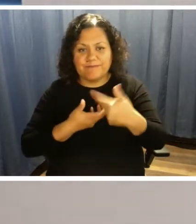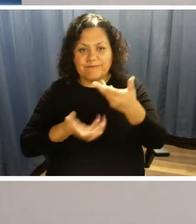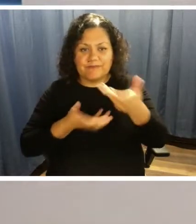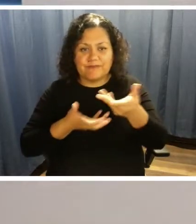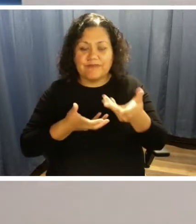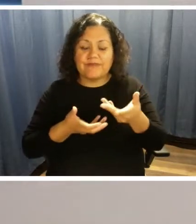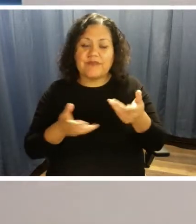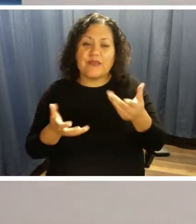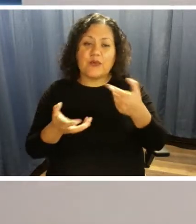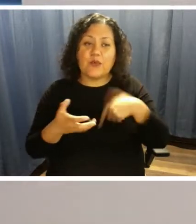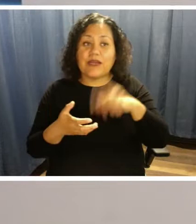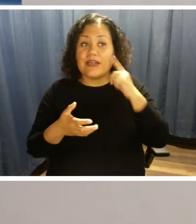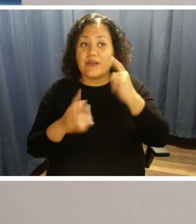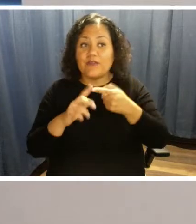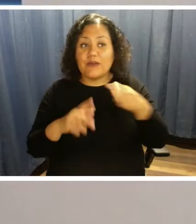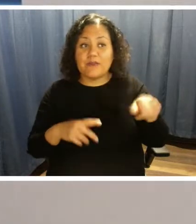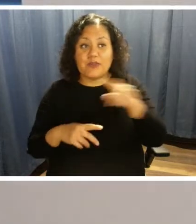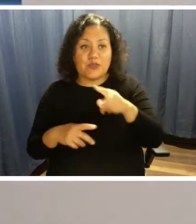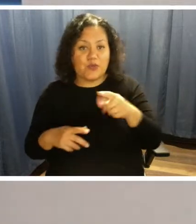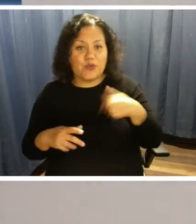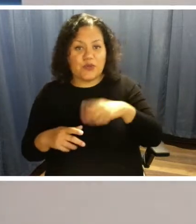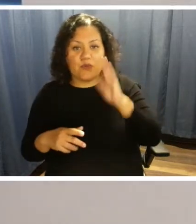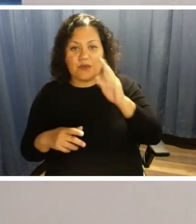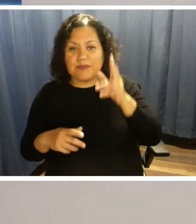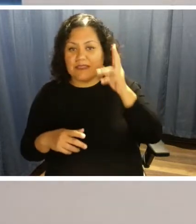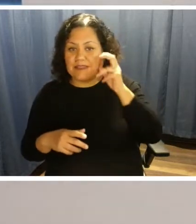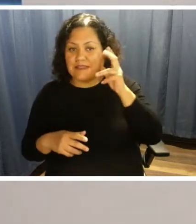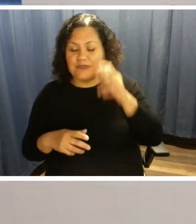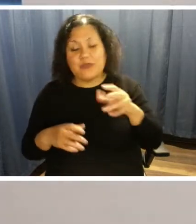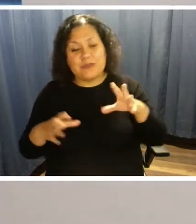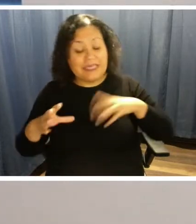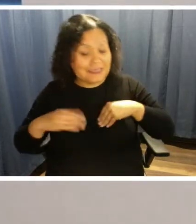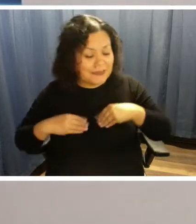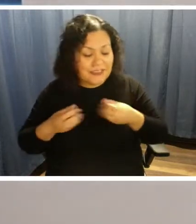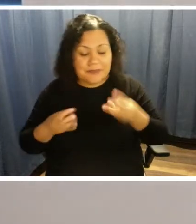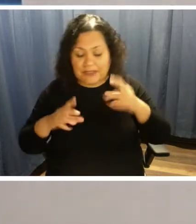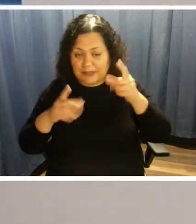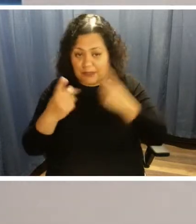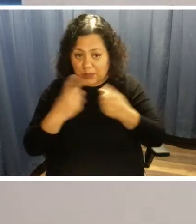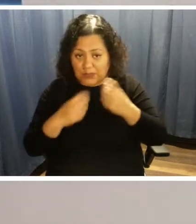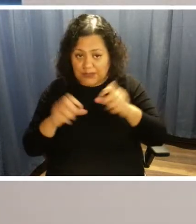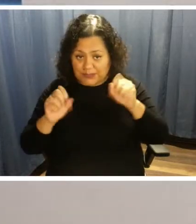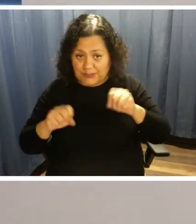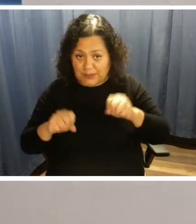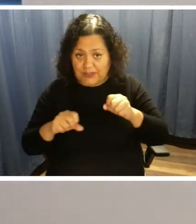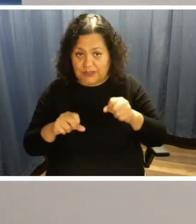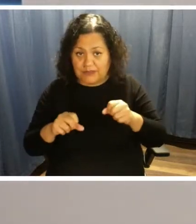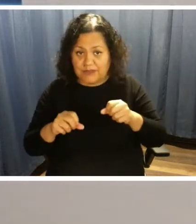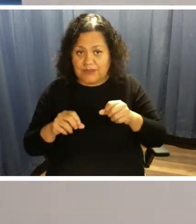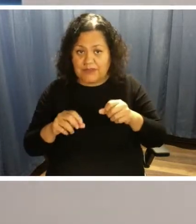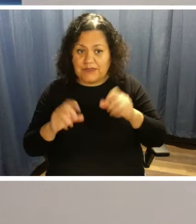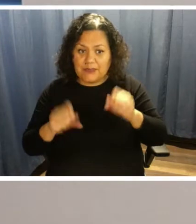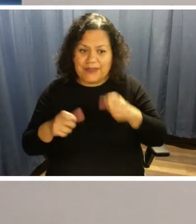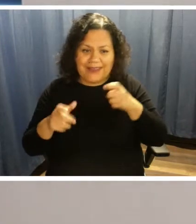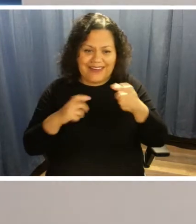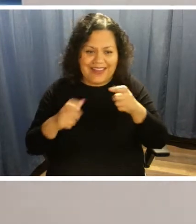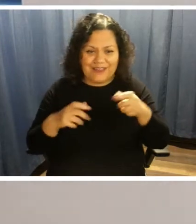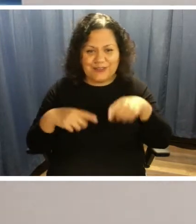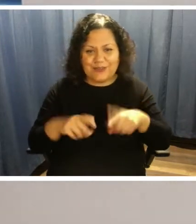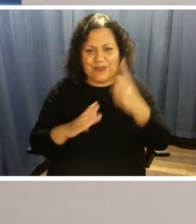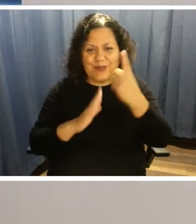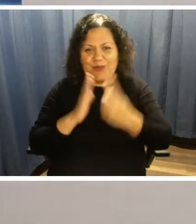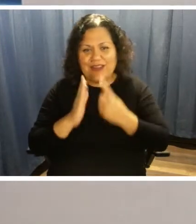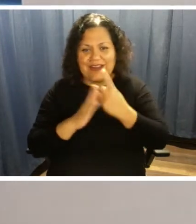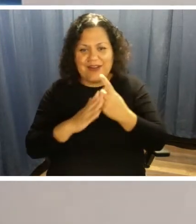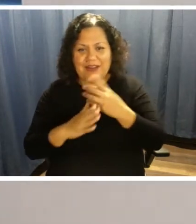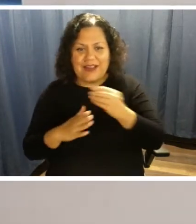to hear from you. We will be taking as many questions as we can during the hour, and those questions will be coming